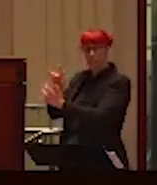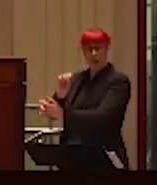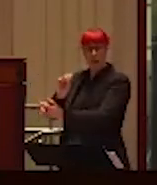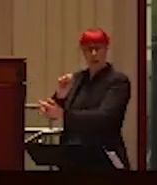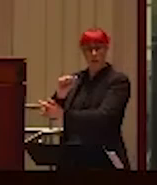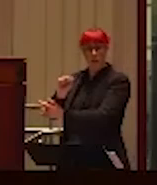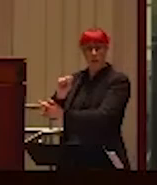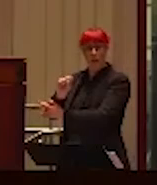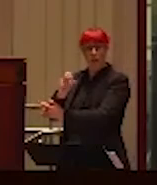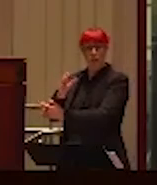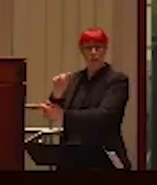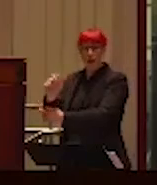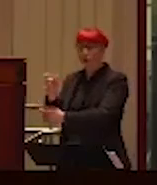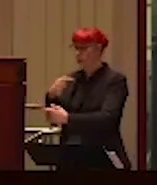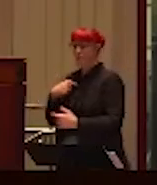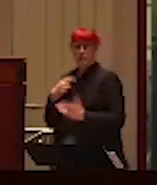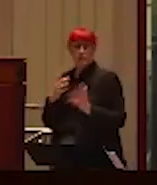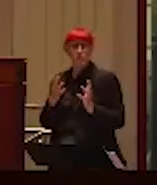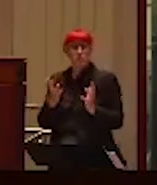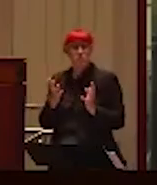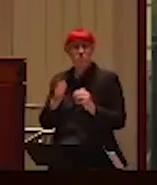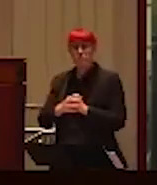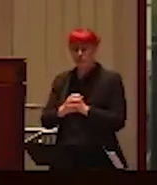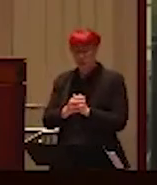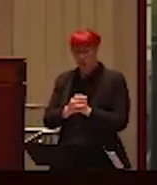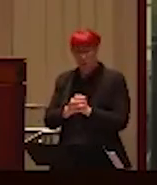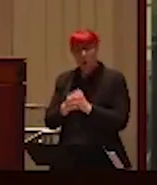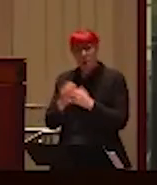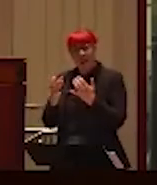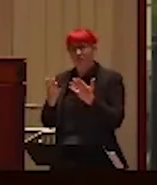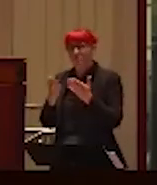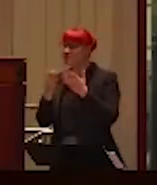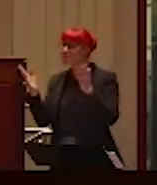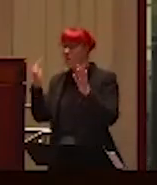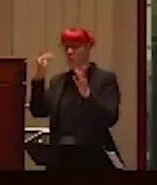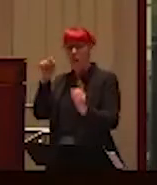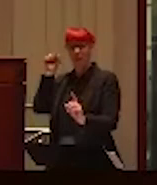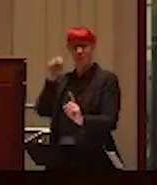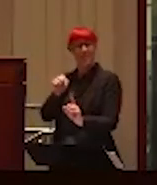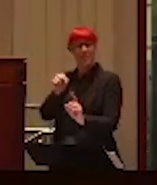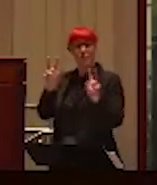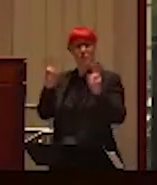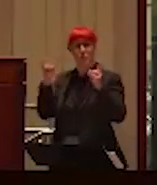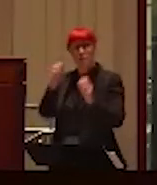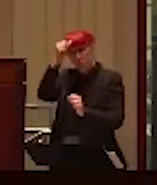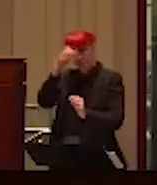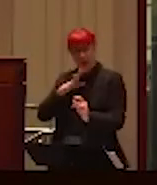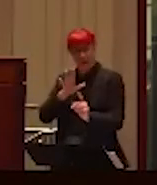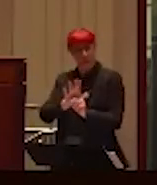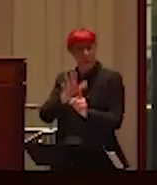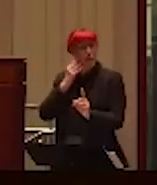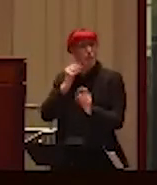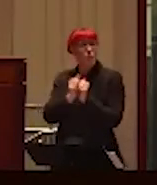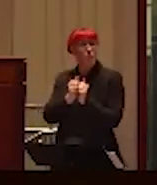So I want to start with just kind of laying out a bit of a landscape that brings us to this topic of men's experiences of intimate partner victimization.